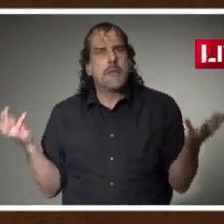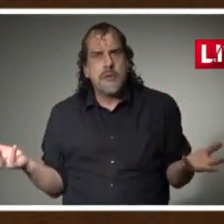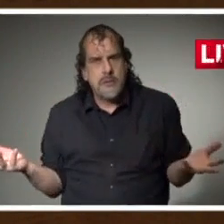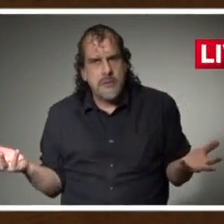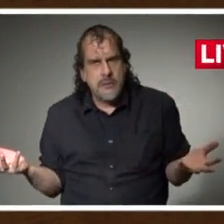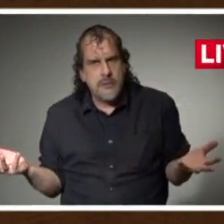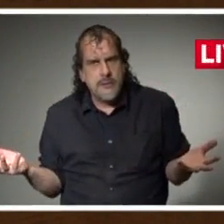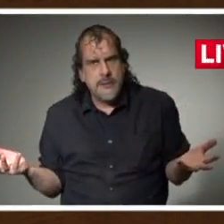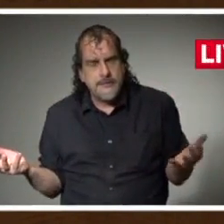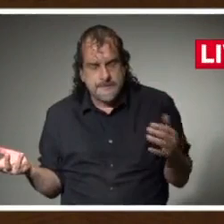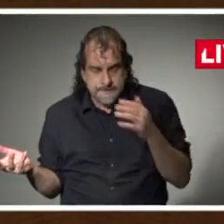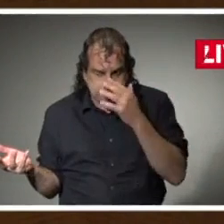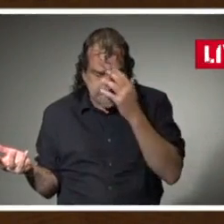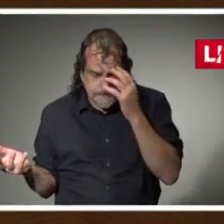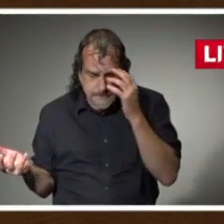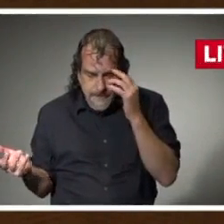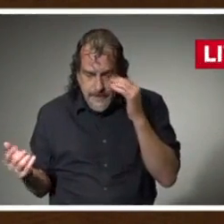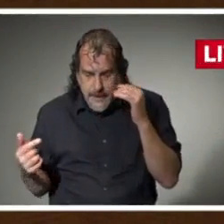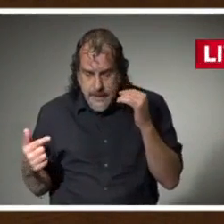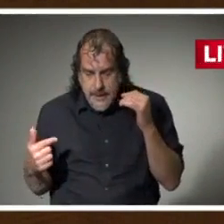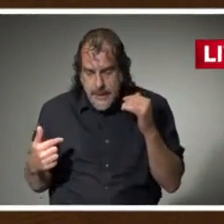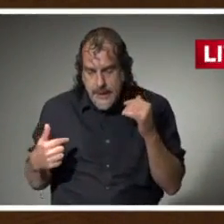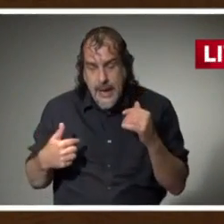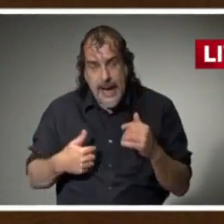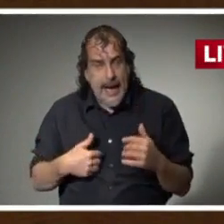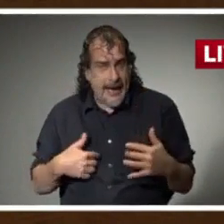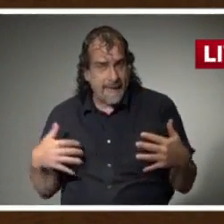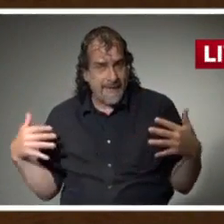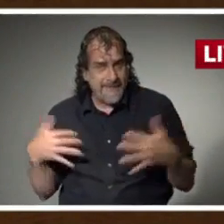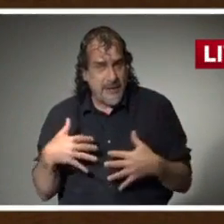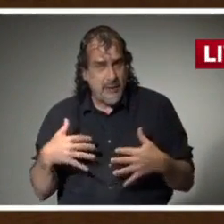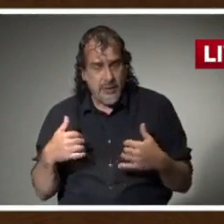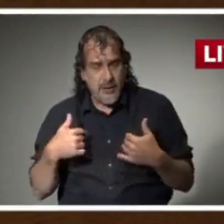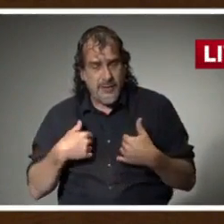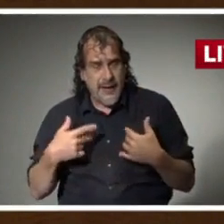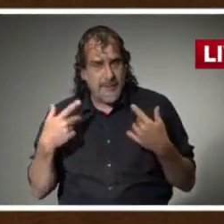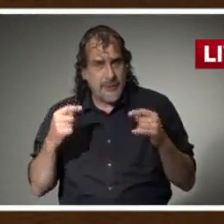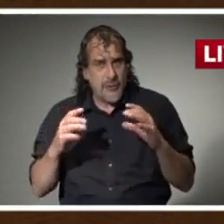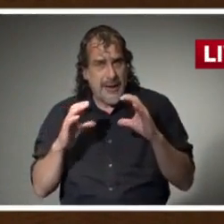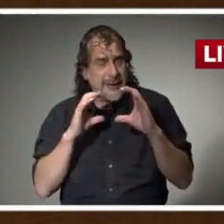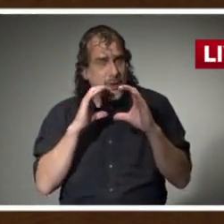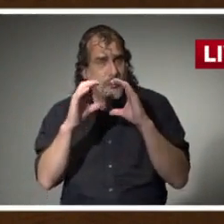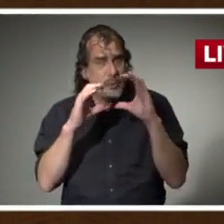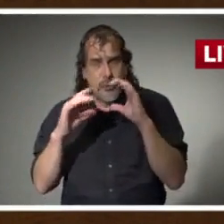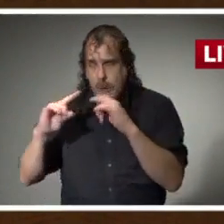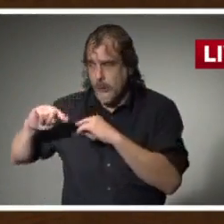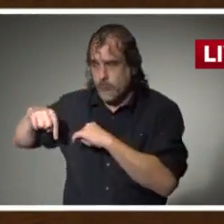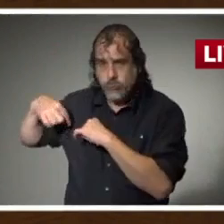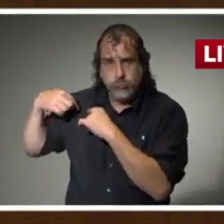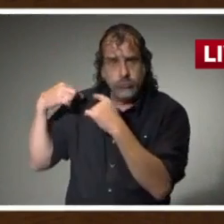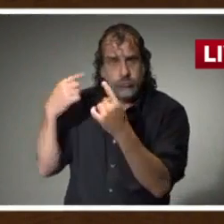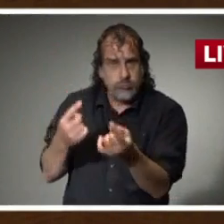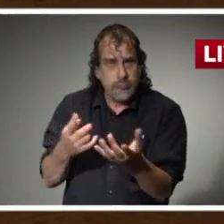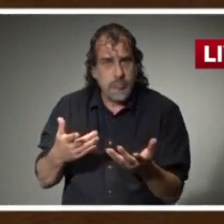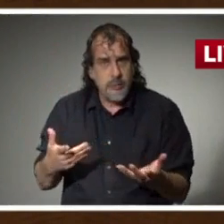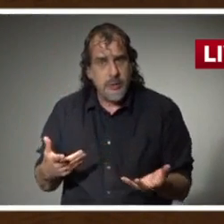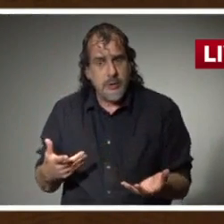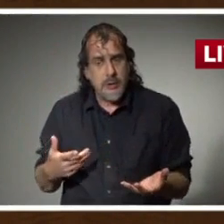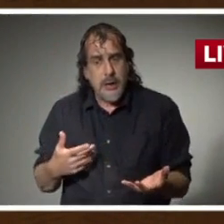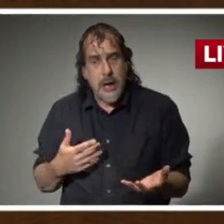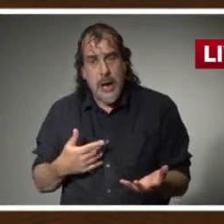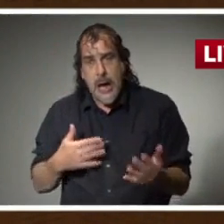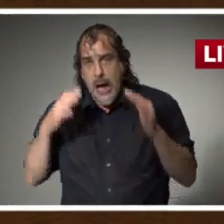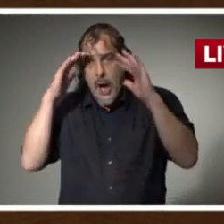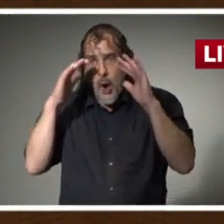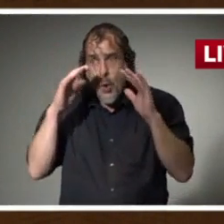I have a real fear that I've been trying to communicate from the beginning. I hope our